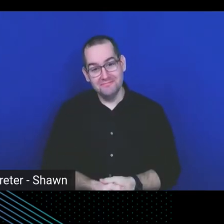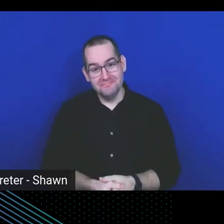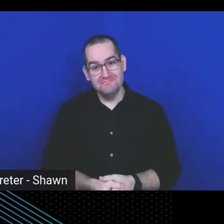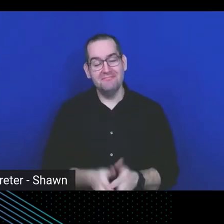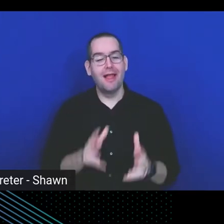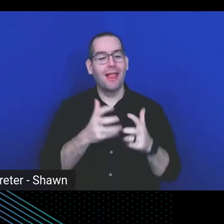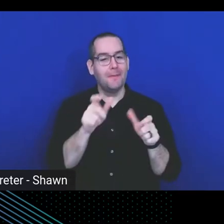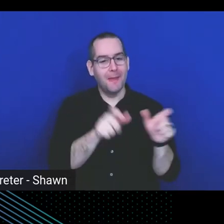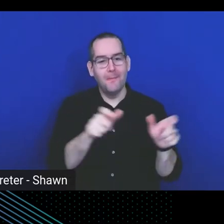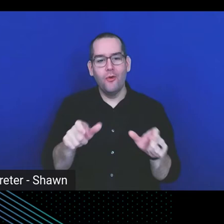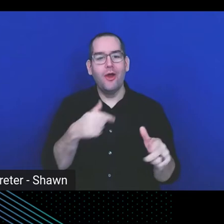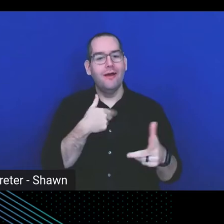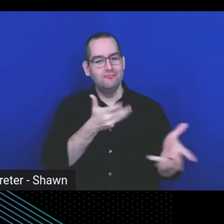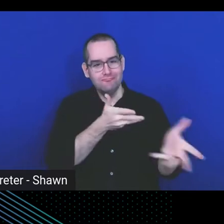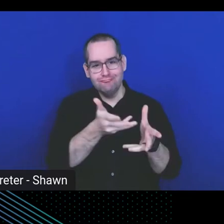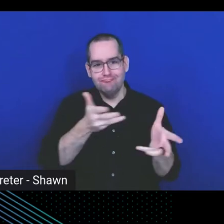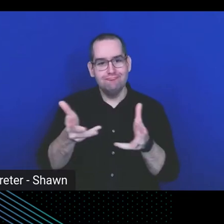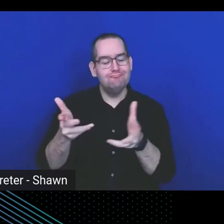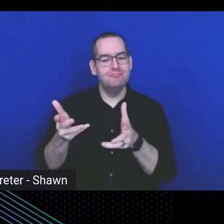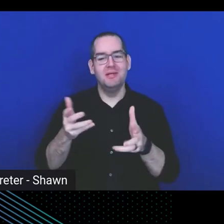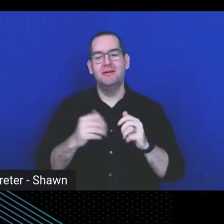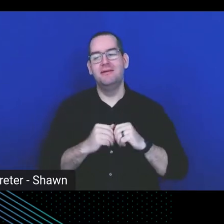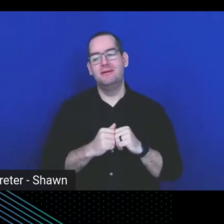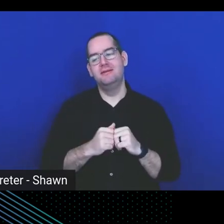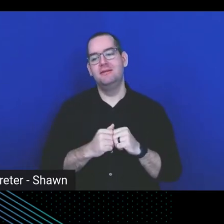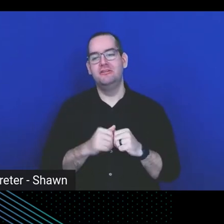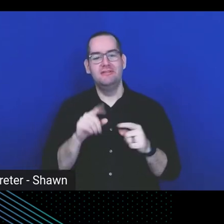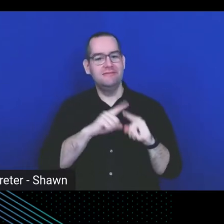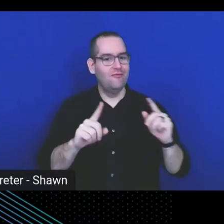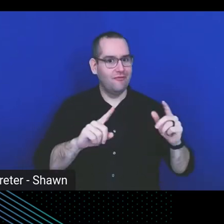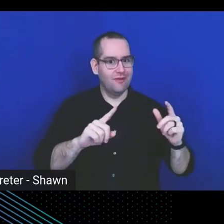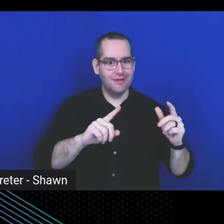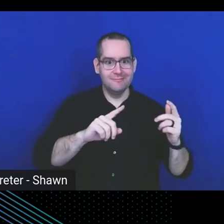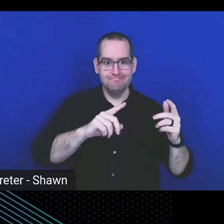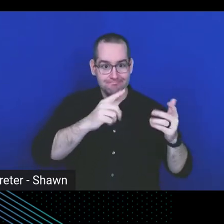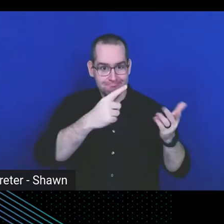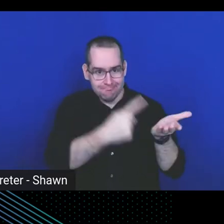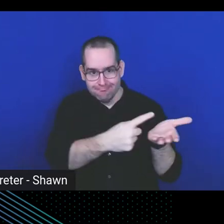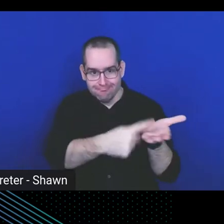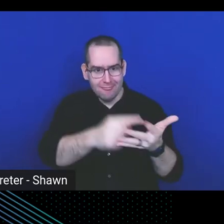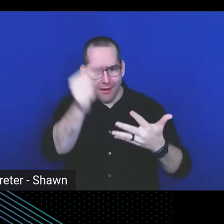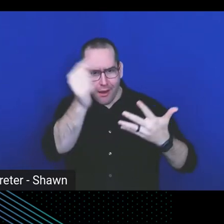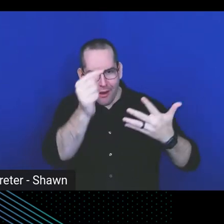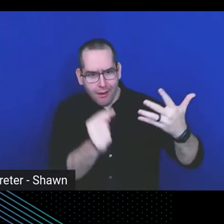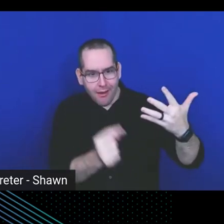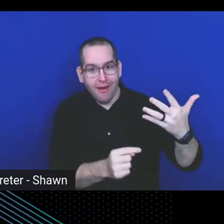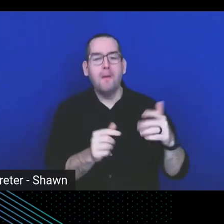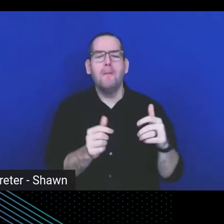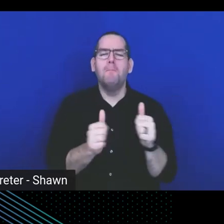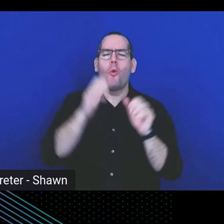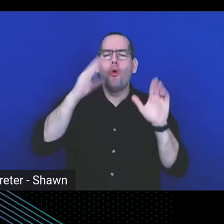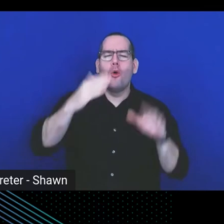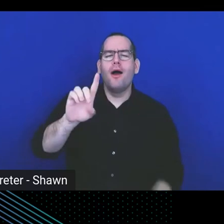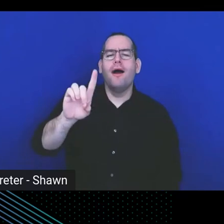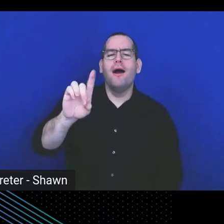talk to a lot of people around different topics, mostly DevOps, and